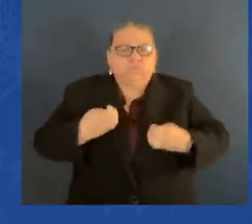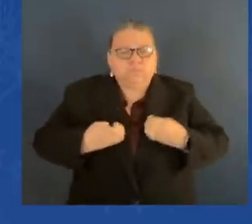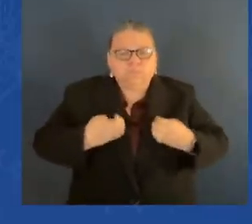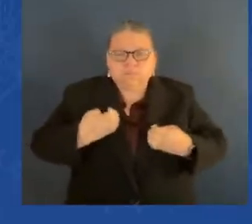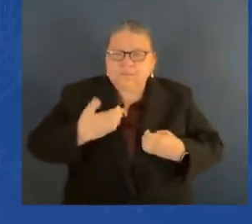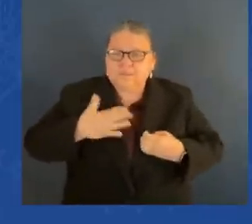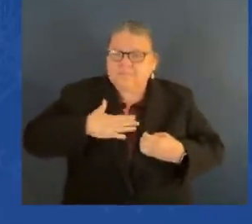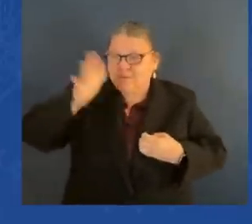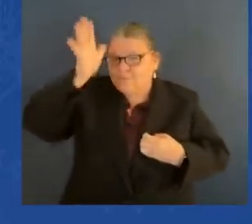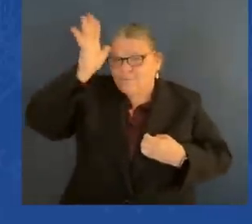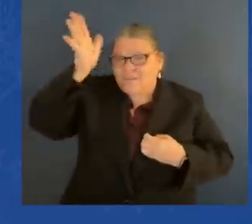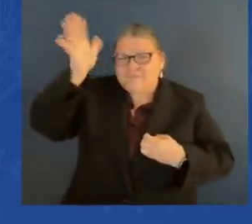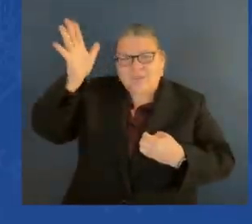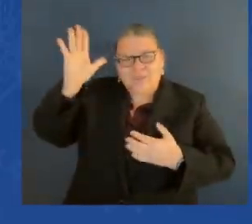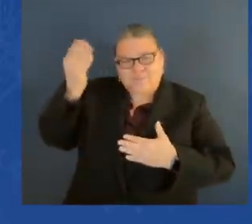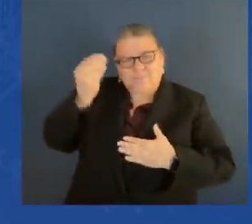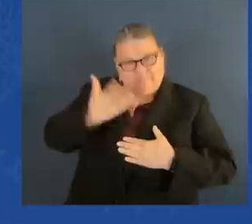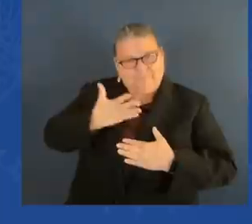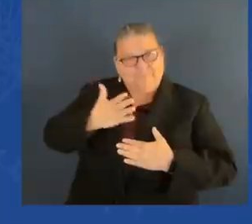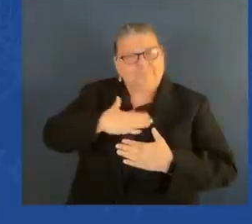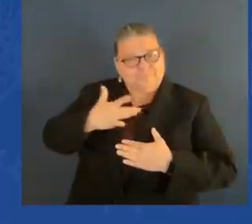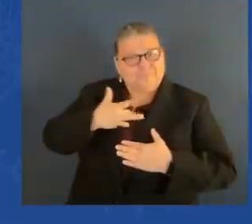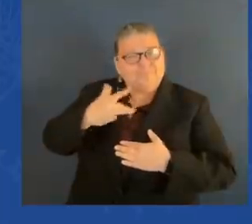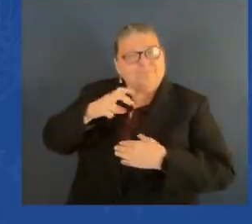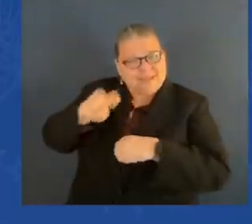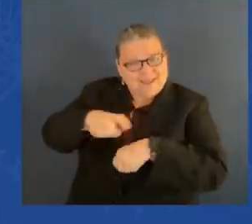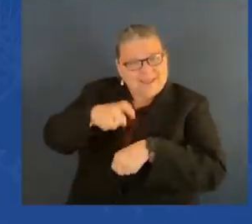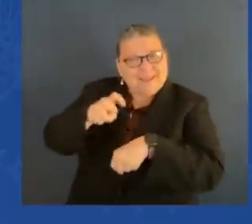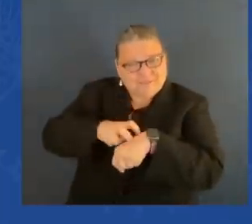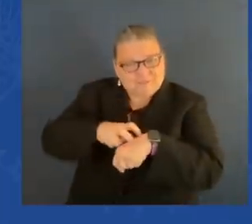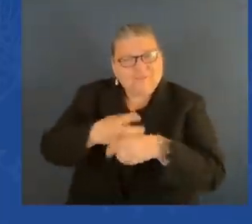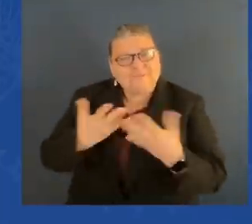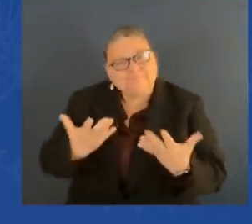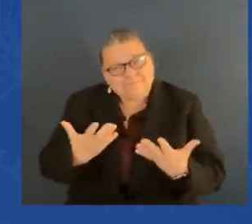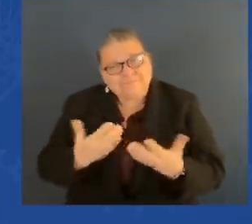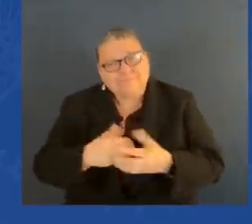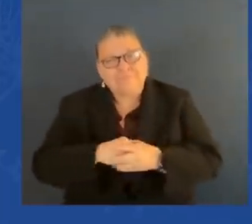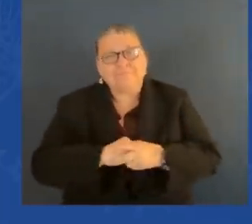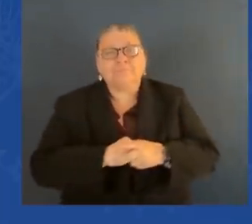I served with Fritz a long time.